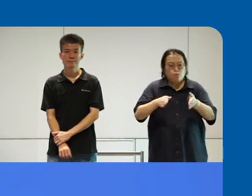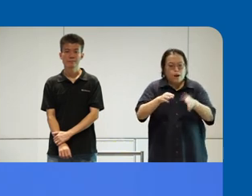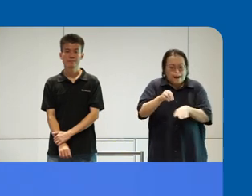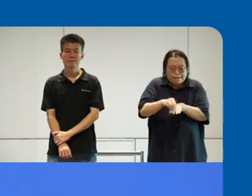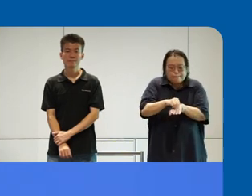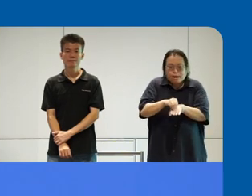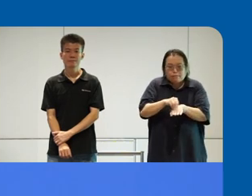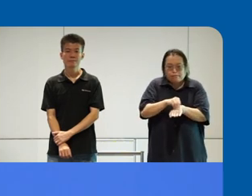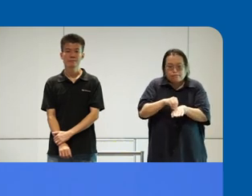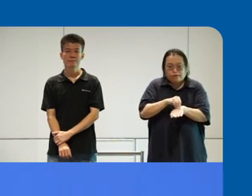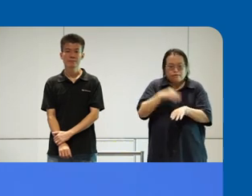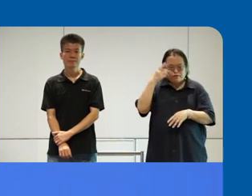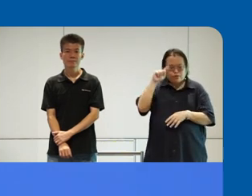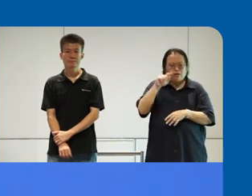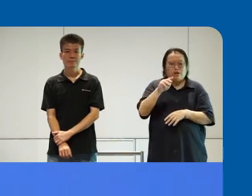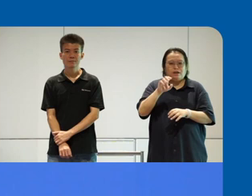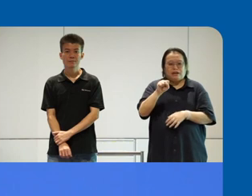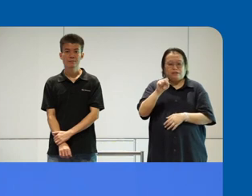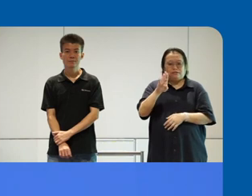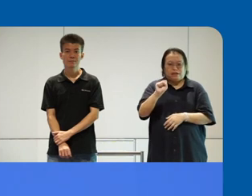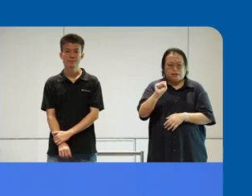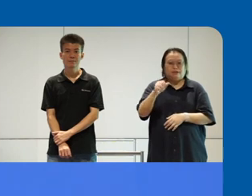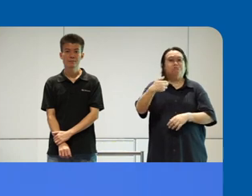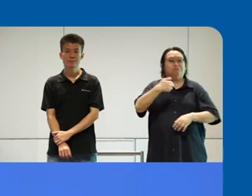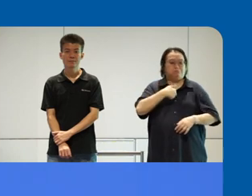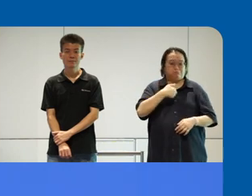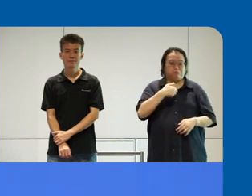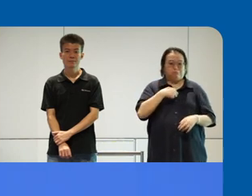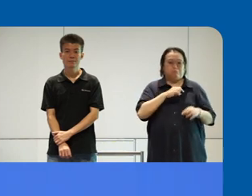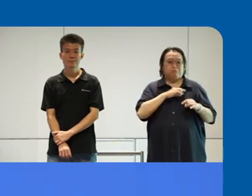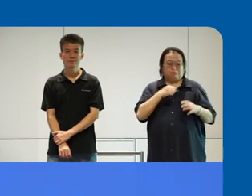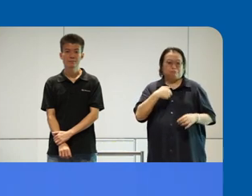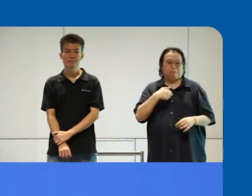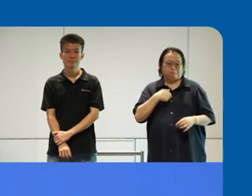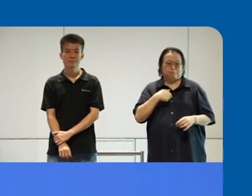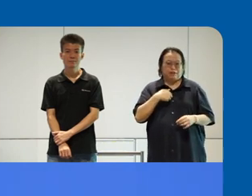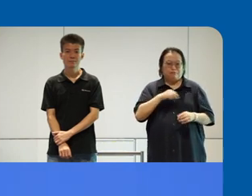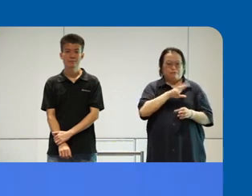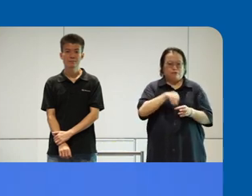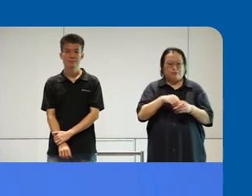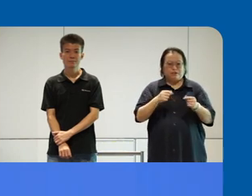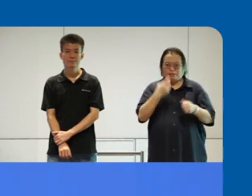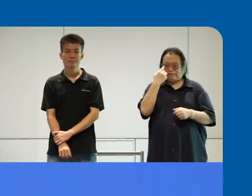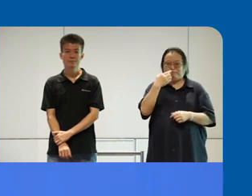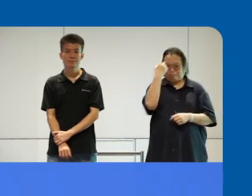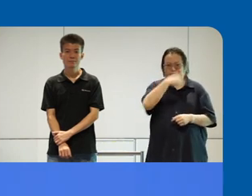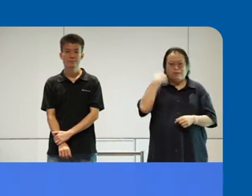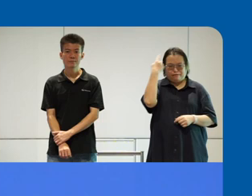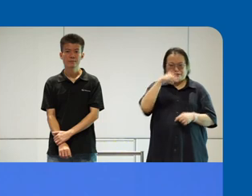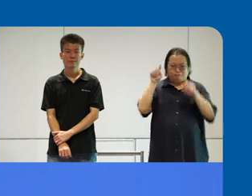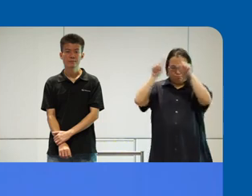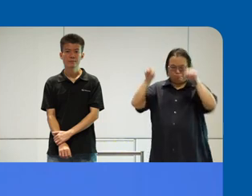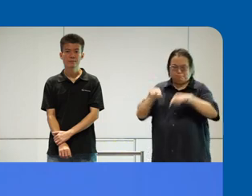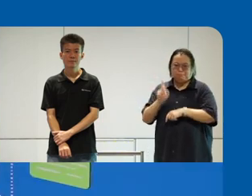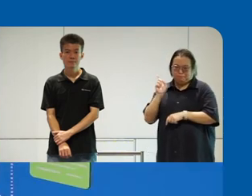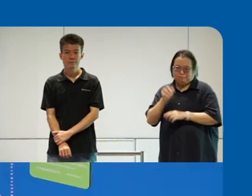And just to let you know, I was personally involved in the testing of this particular solution as well. So you might see my face on the screen, but yeah, Sean, I'll let you take it